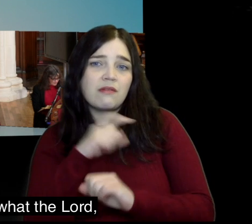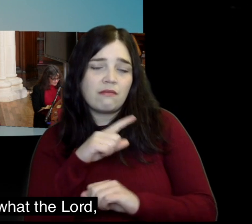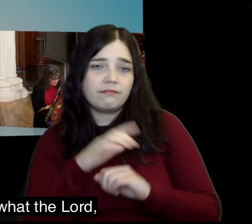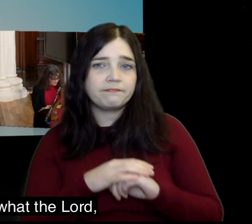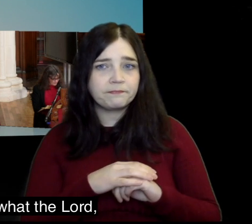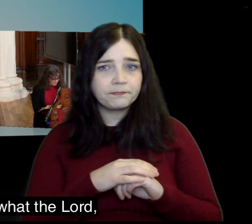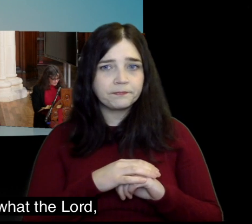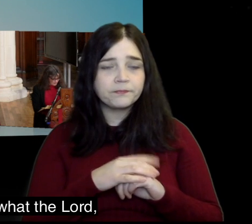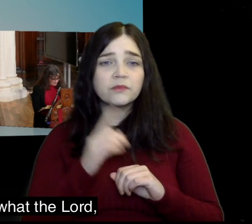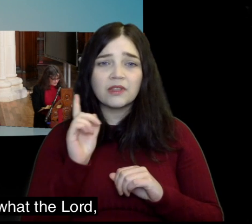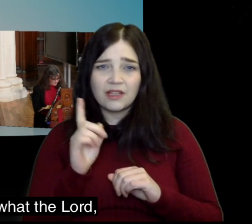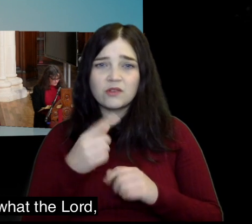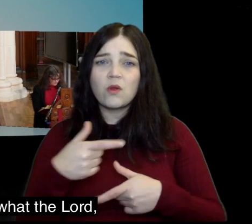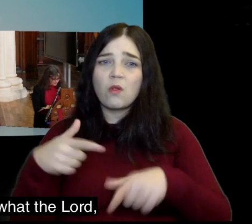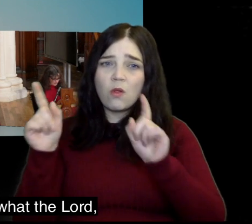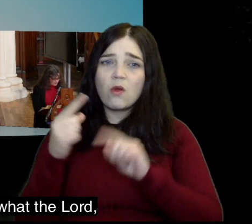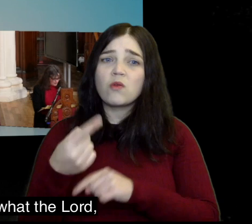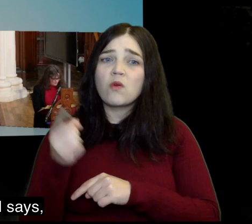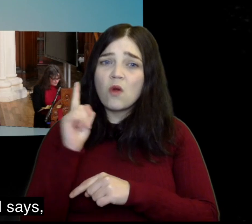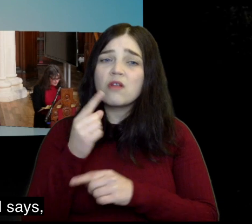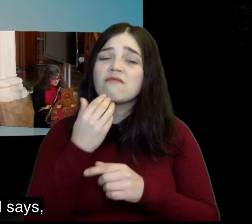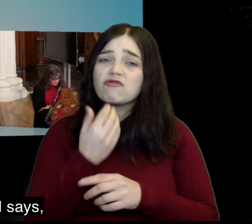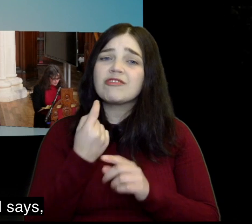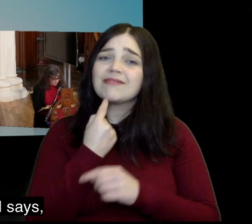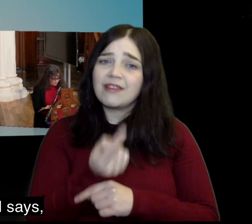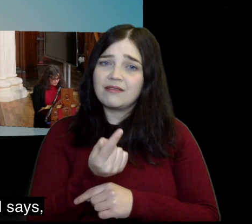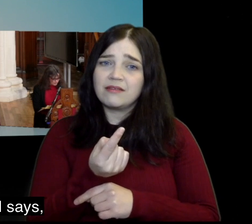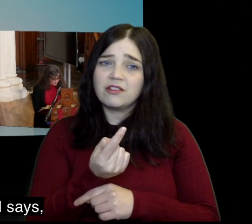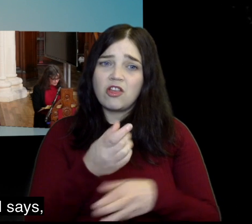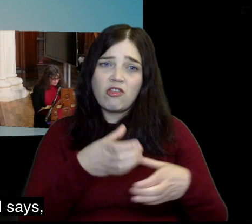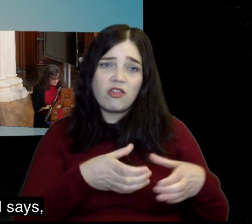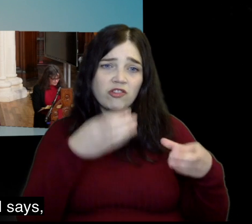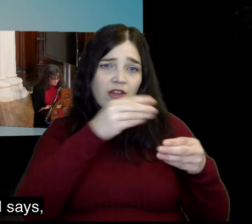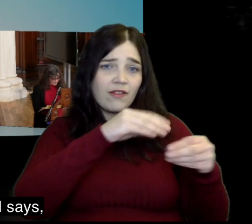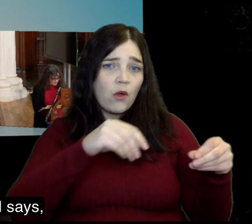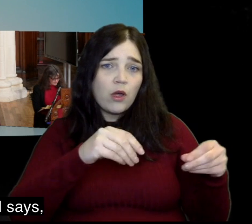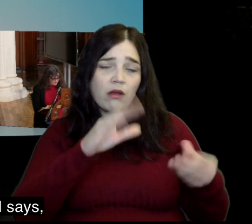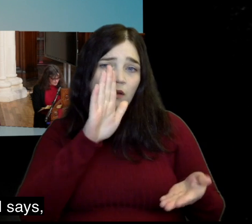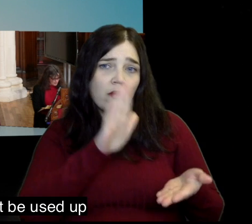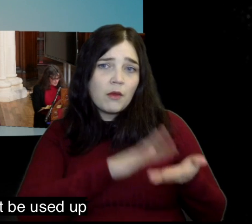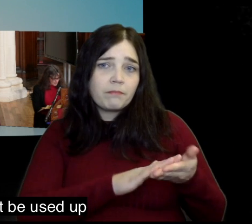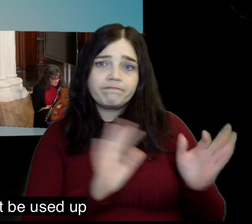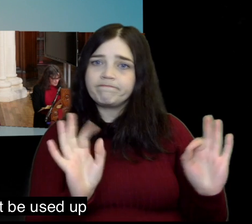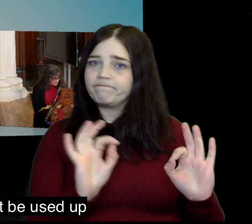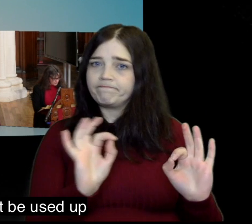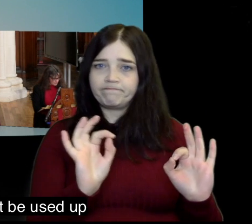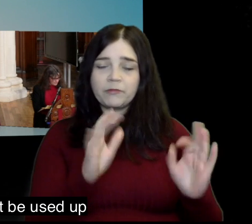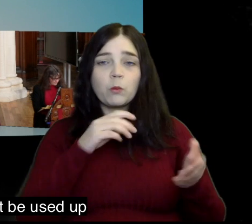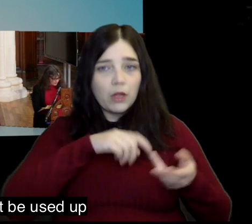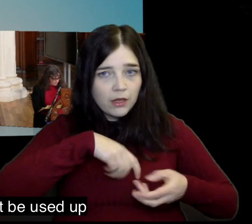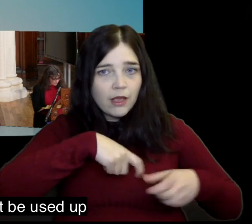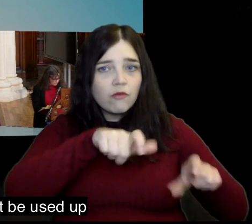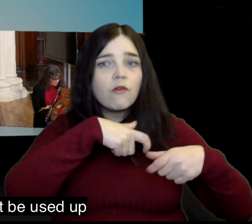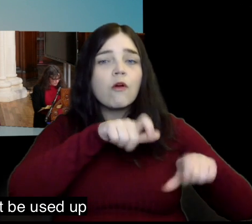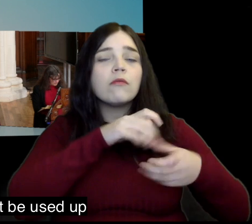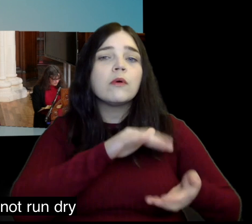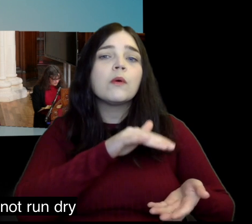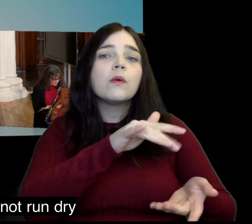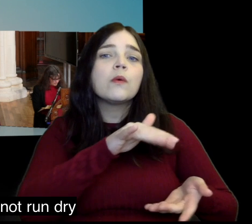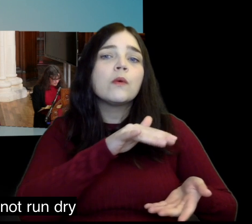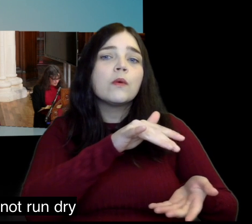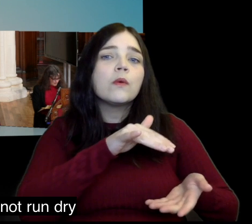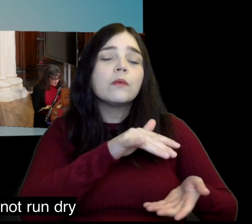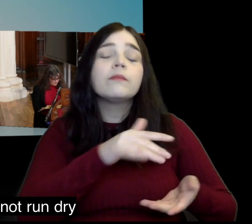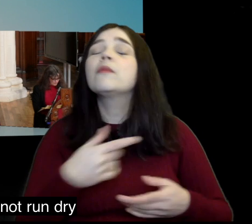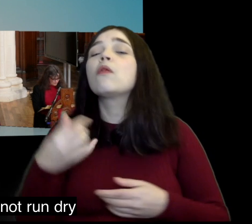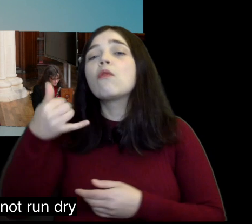something for yourself and your son For this is what the Lord the God of Israel says The jar of flour will not be used